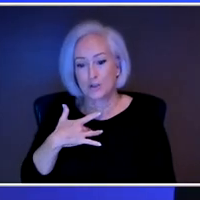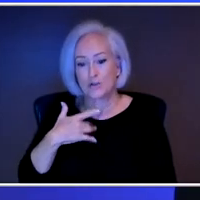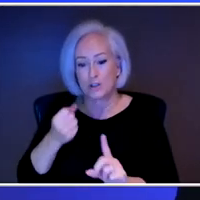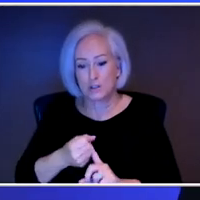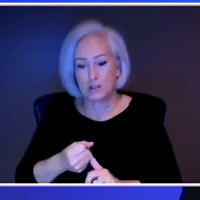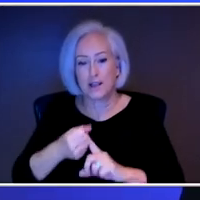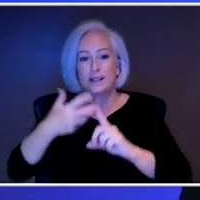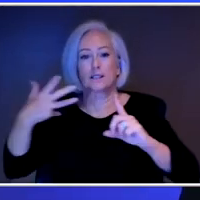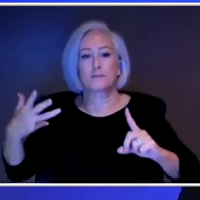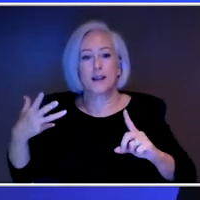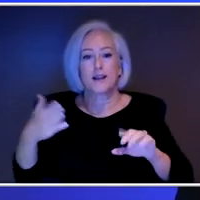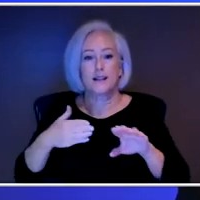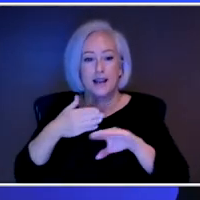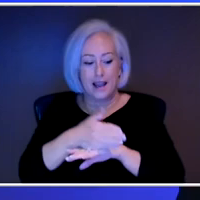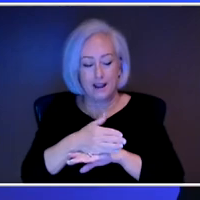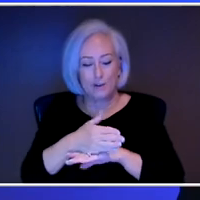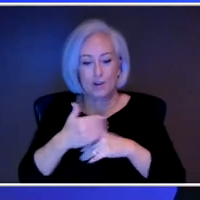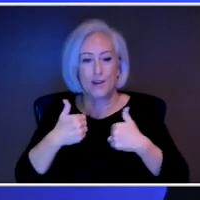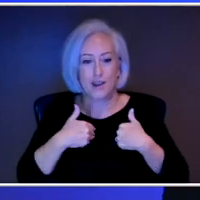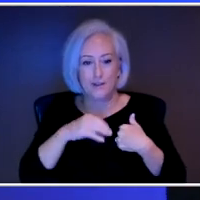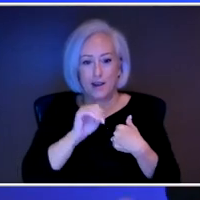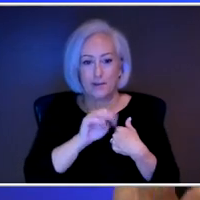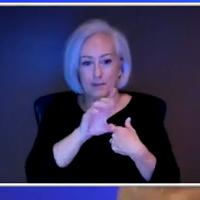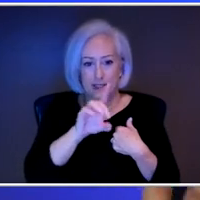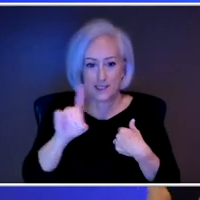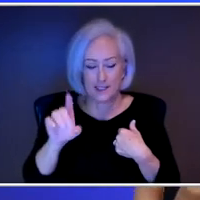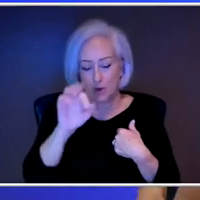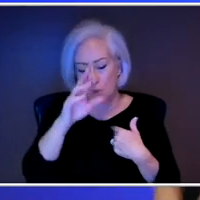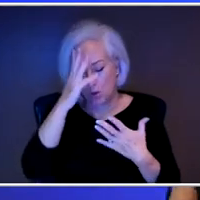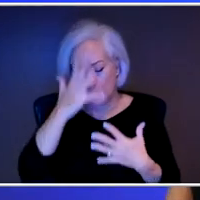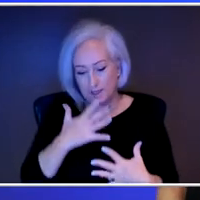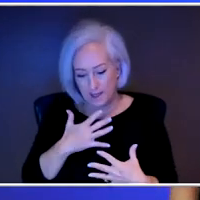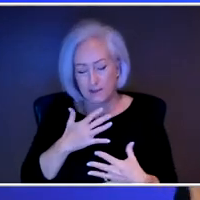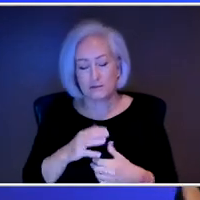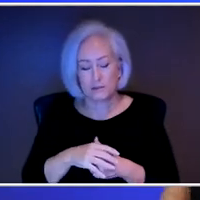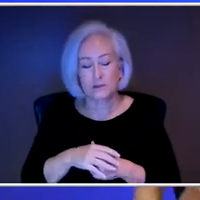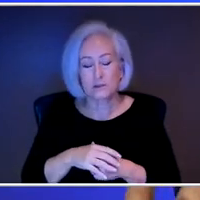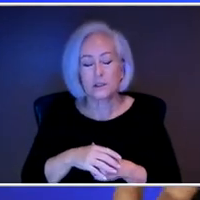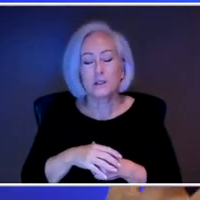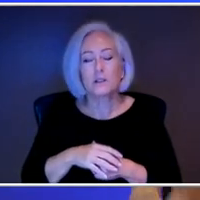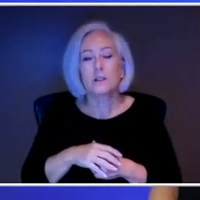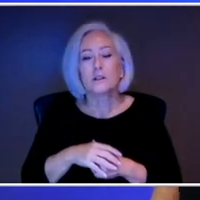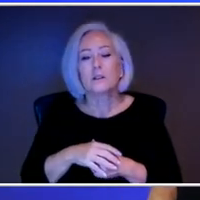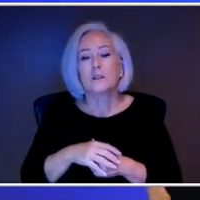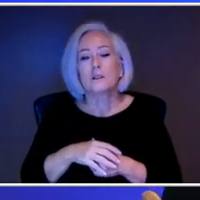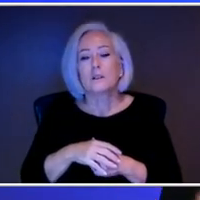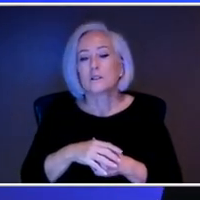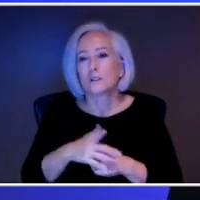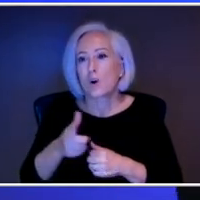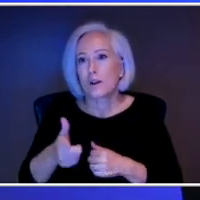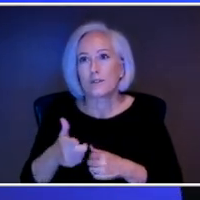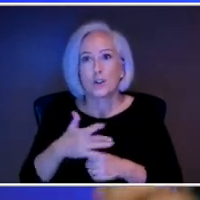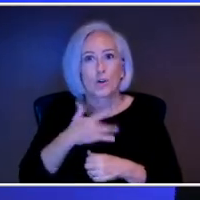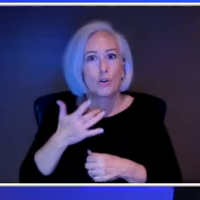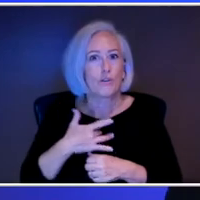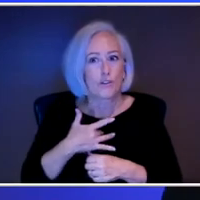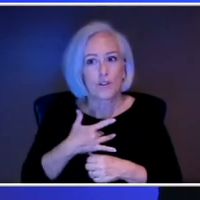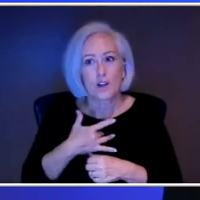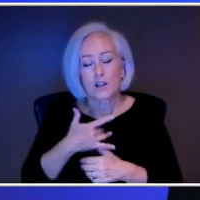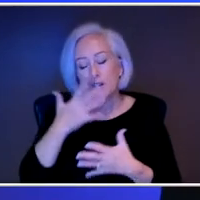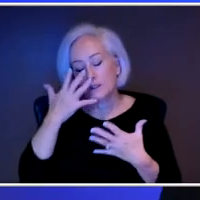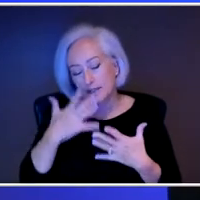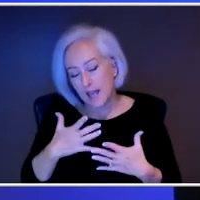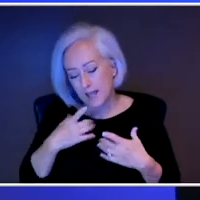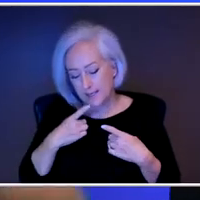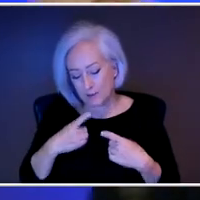And so it's basically like if you're carrying this heavy burden already that's like 200 pounds every day, the seasonal